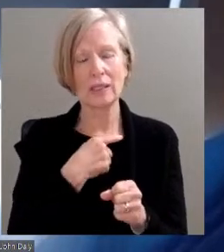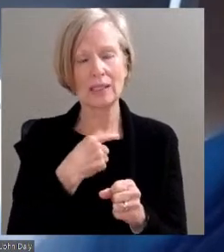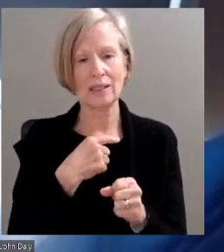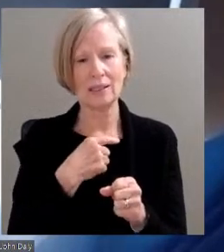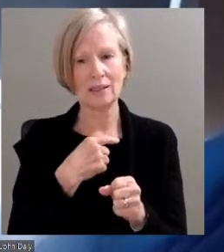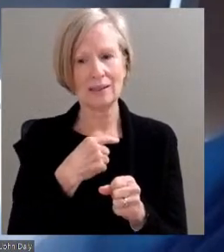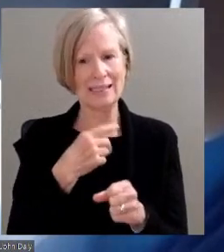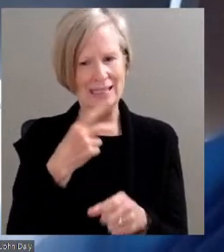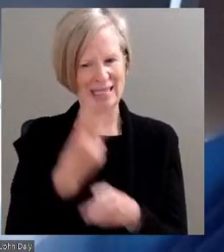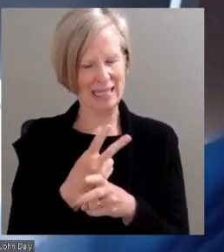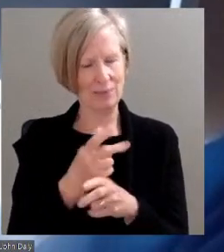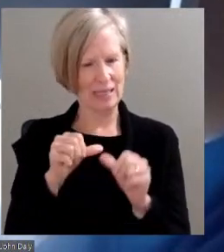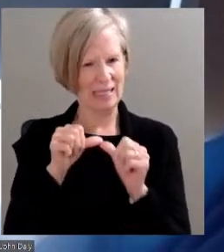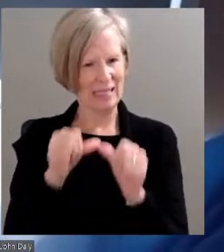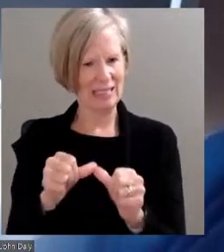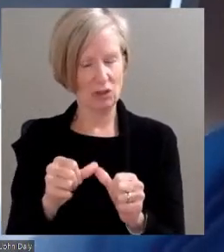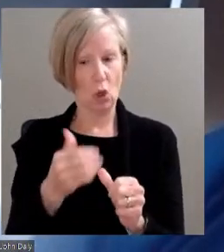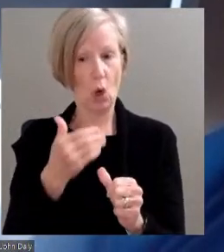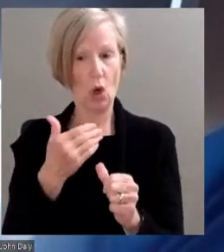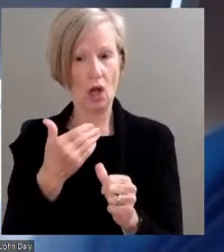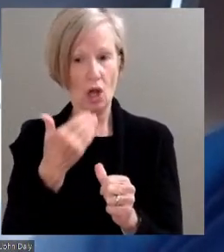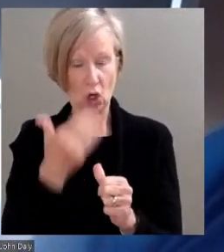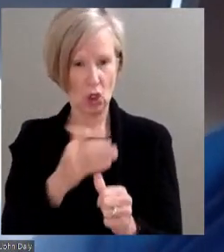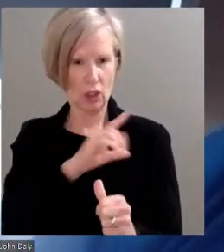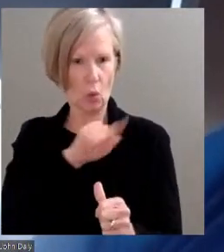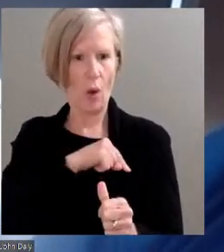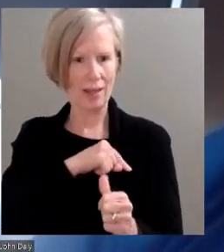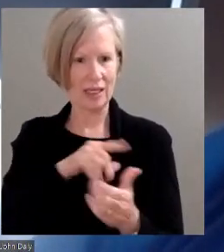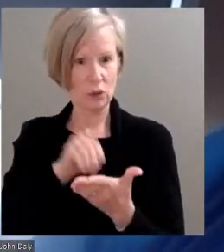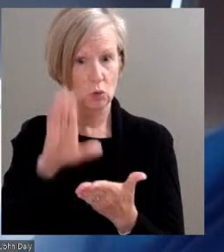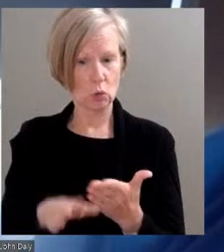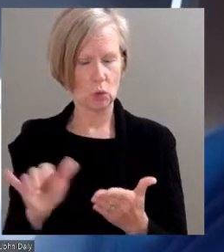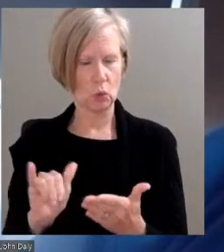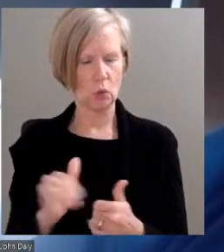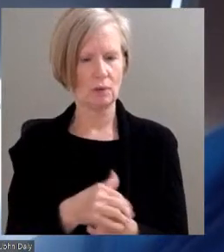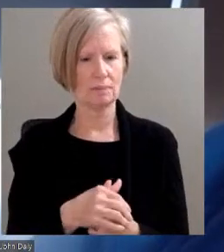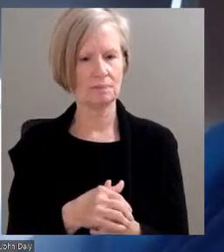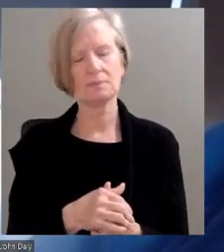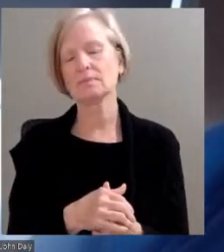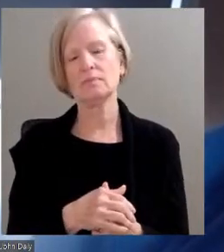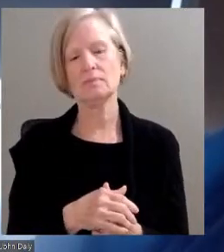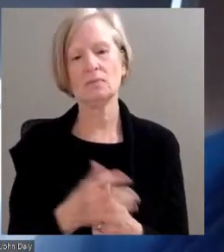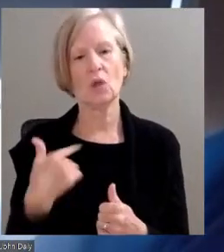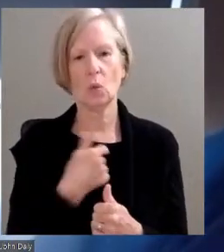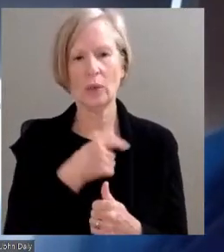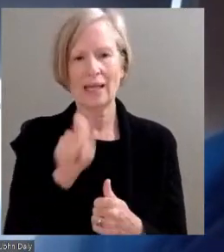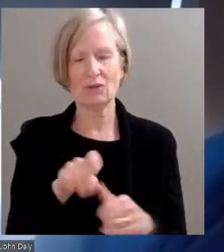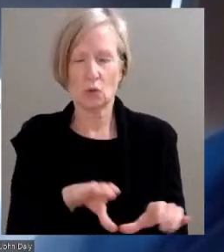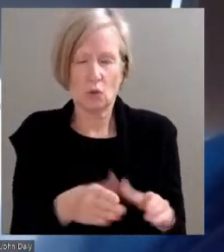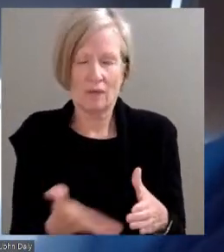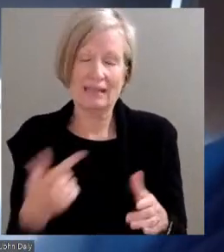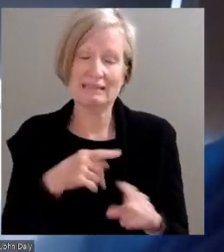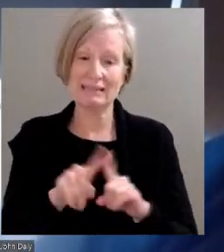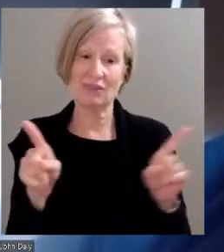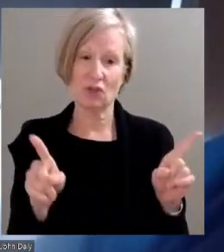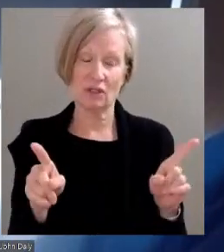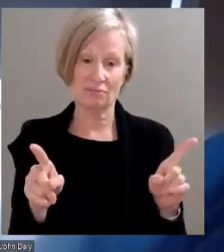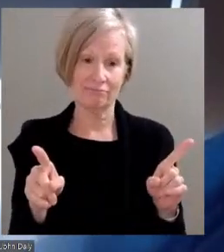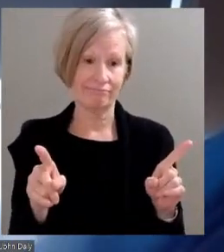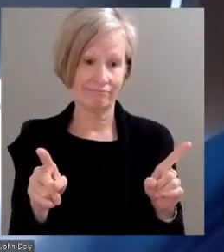student that's coming into the program as well. And we're going to have to do things differently. The classic definition